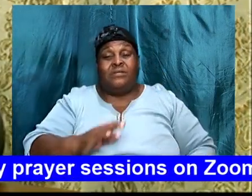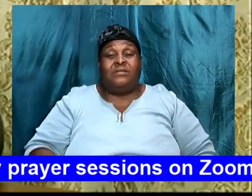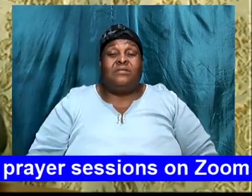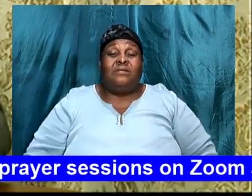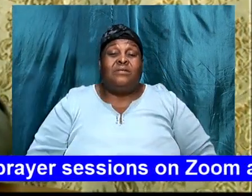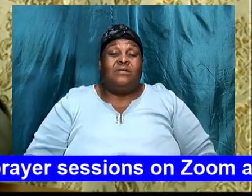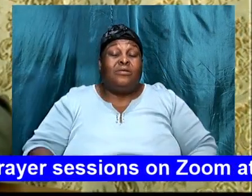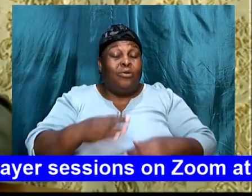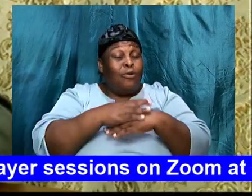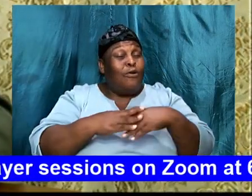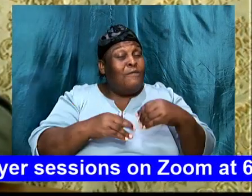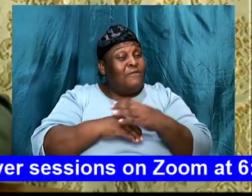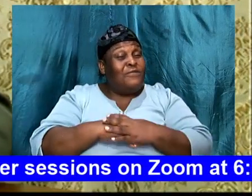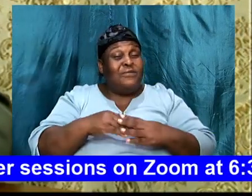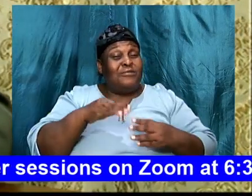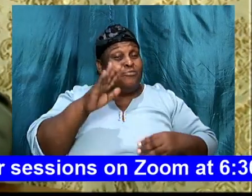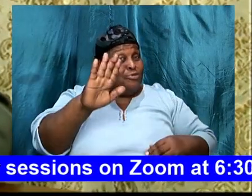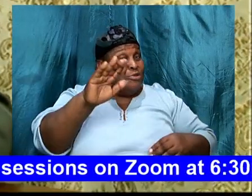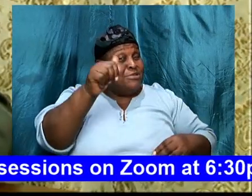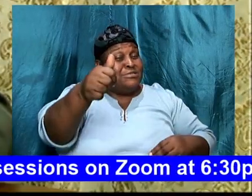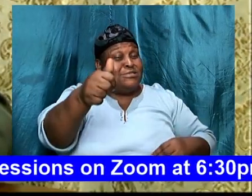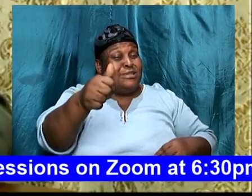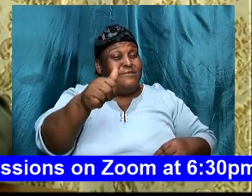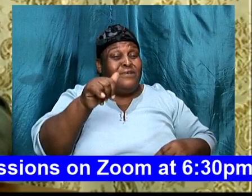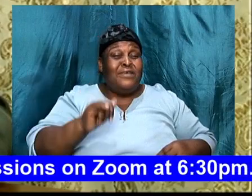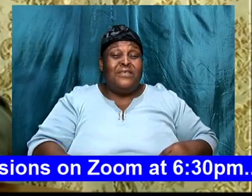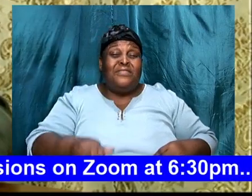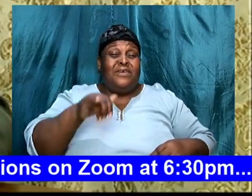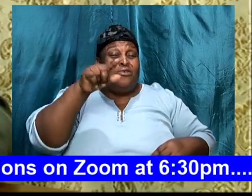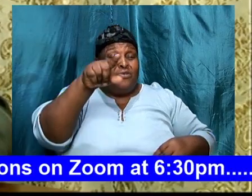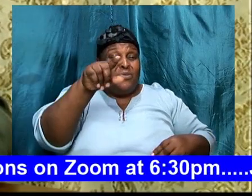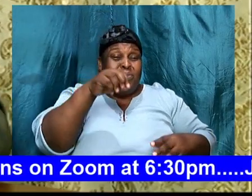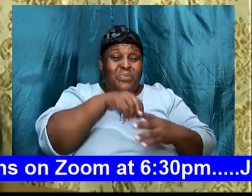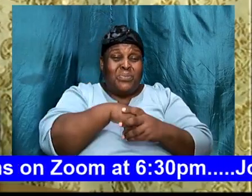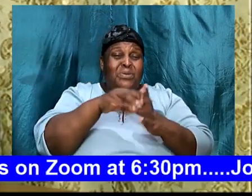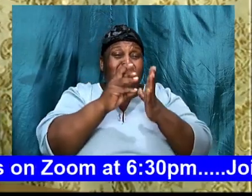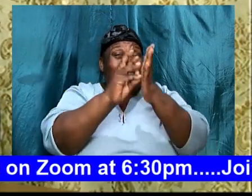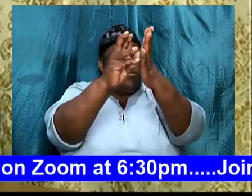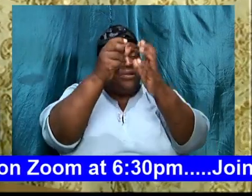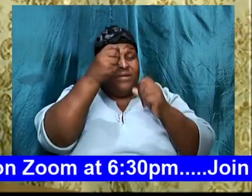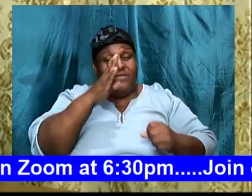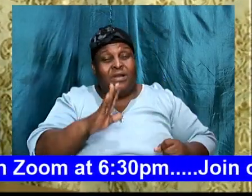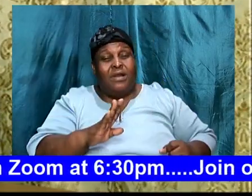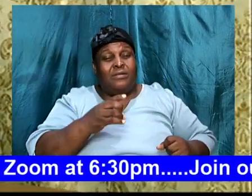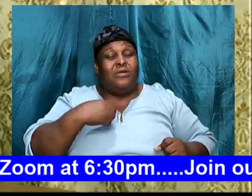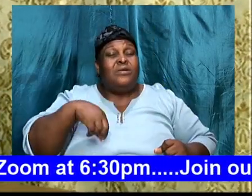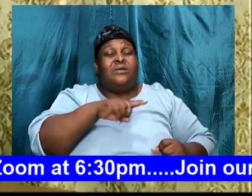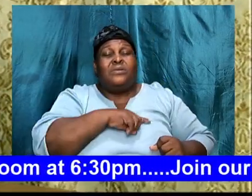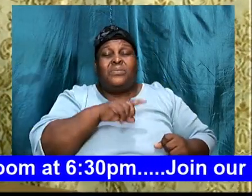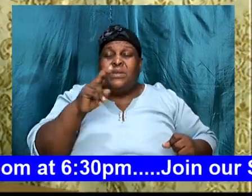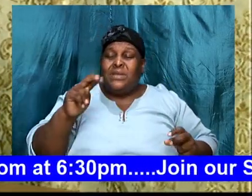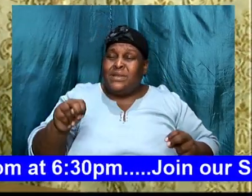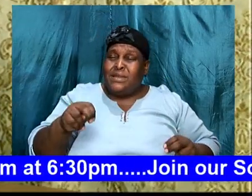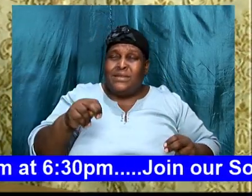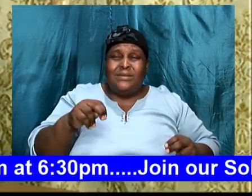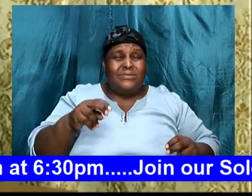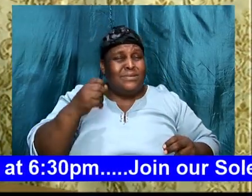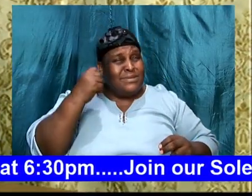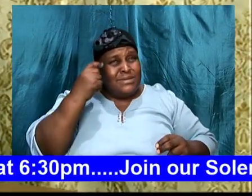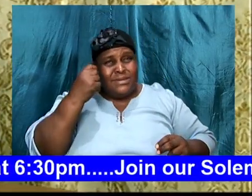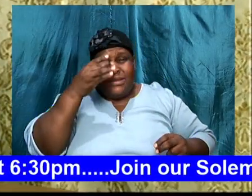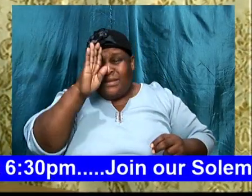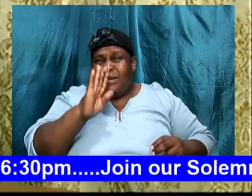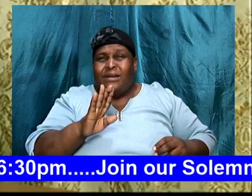comfort yourself, knowing that you are, in the will of God. We need to understand, that God is concerned, about